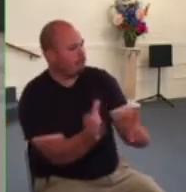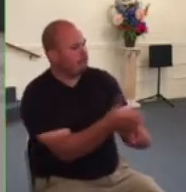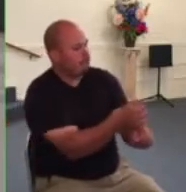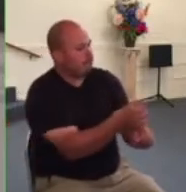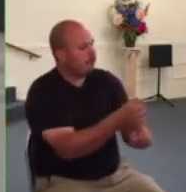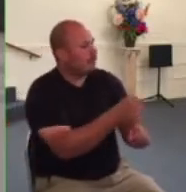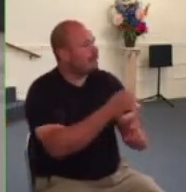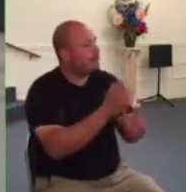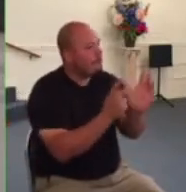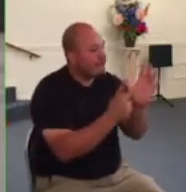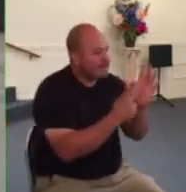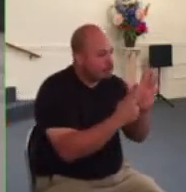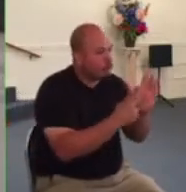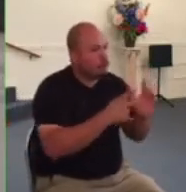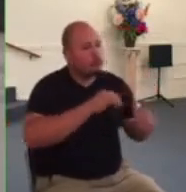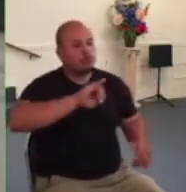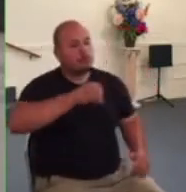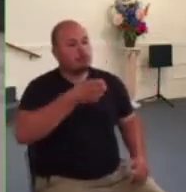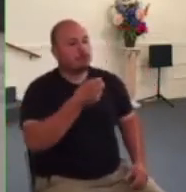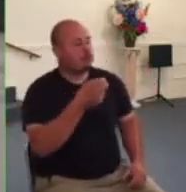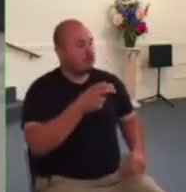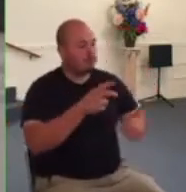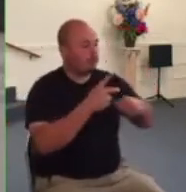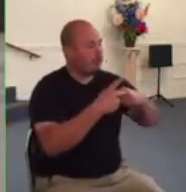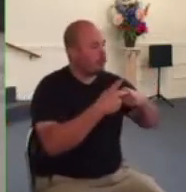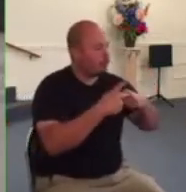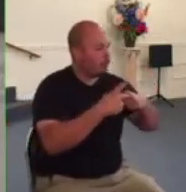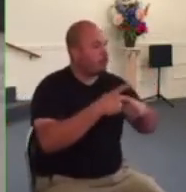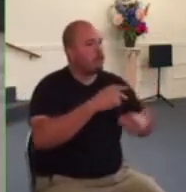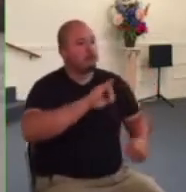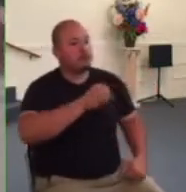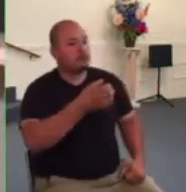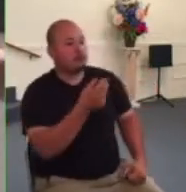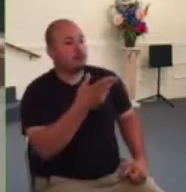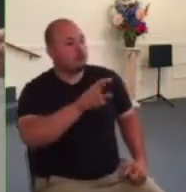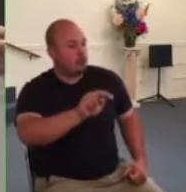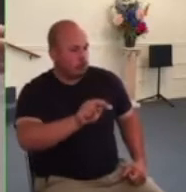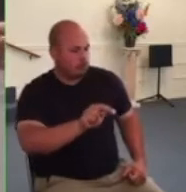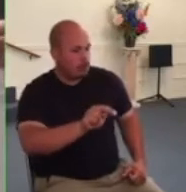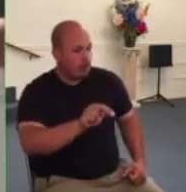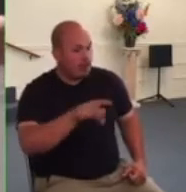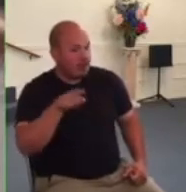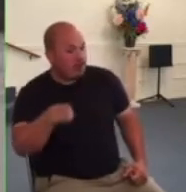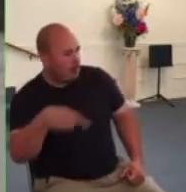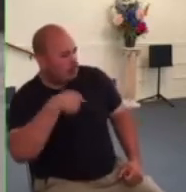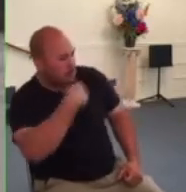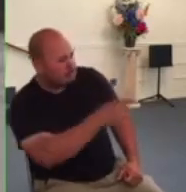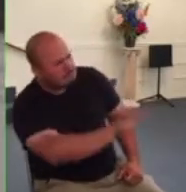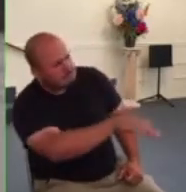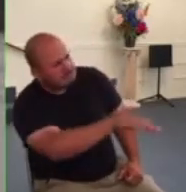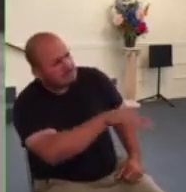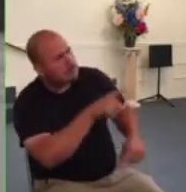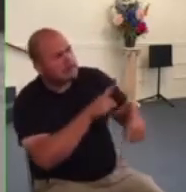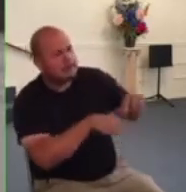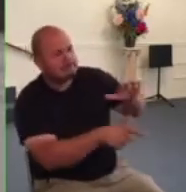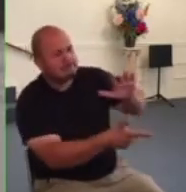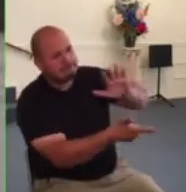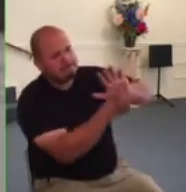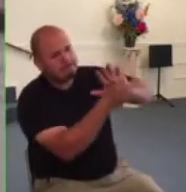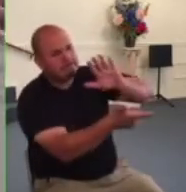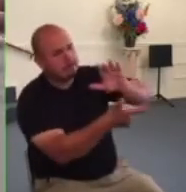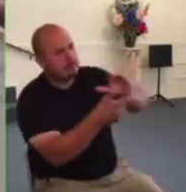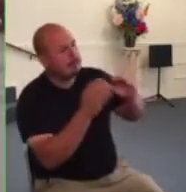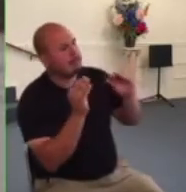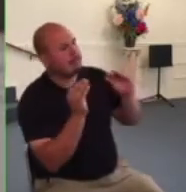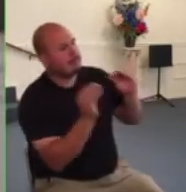in the temple and they command them not to speak or teach in jesus name anymore a government order you will not do